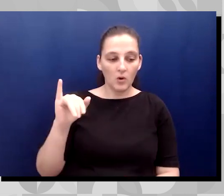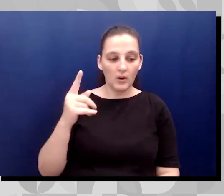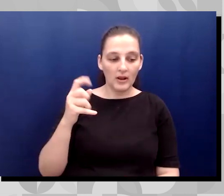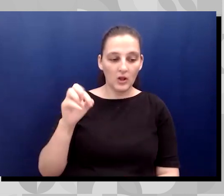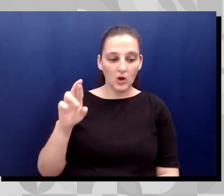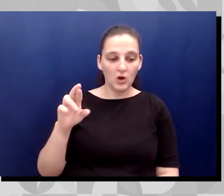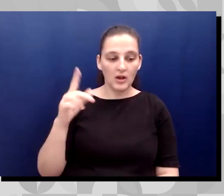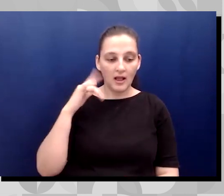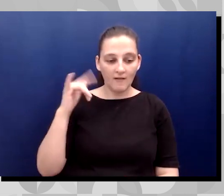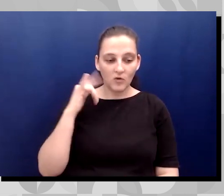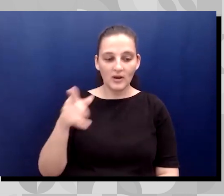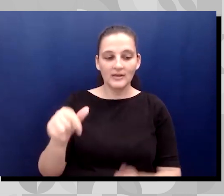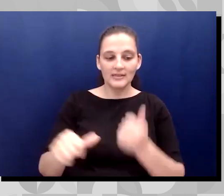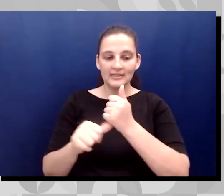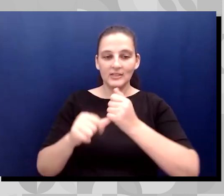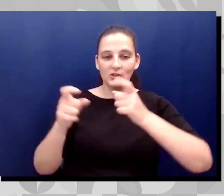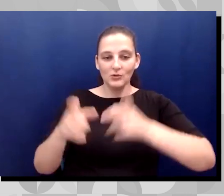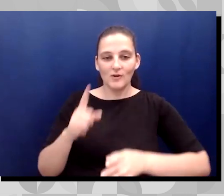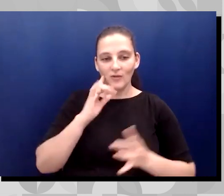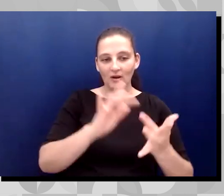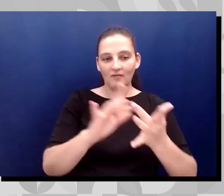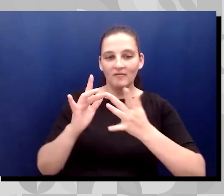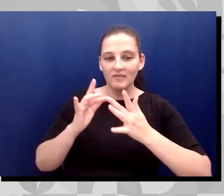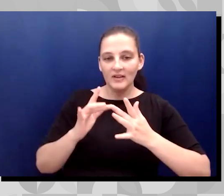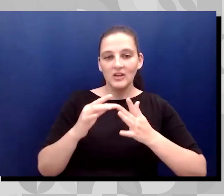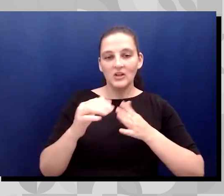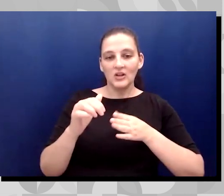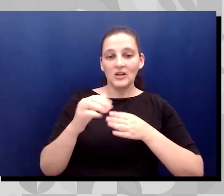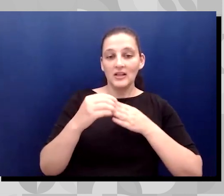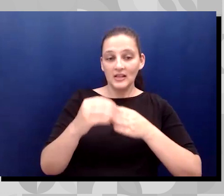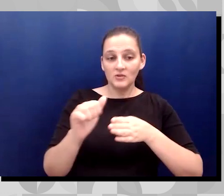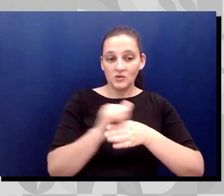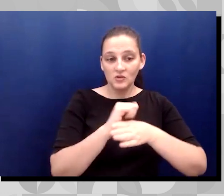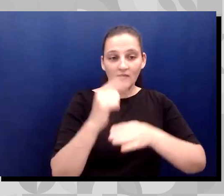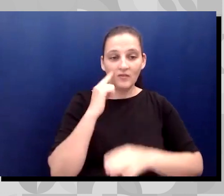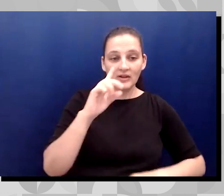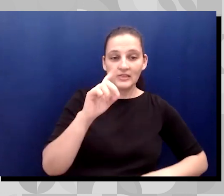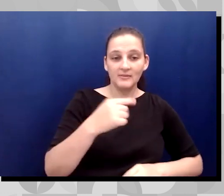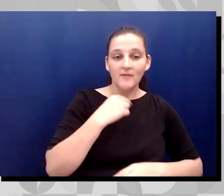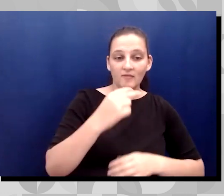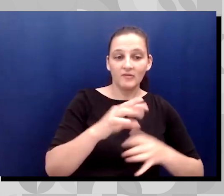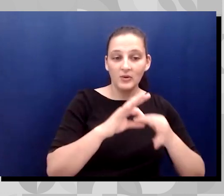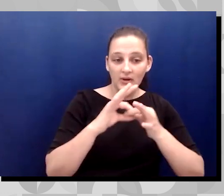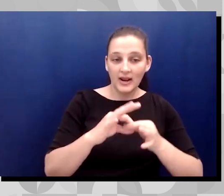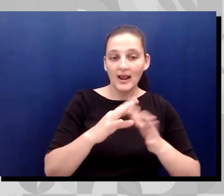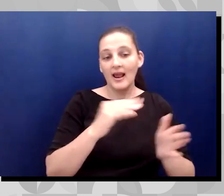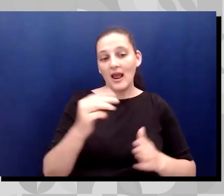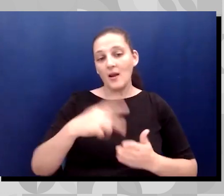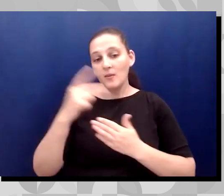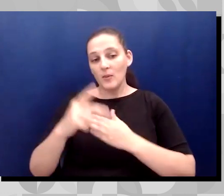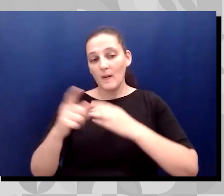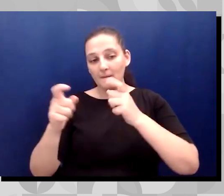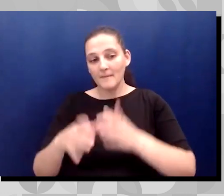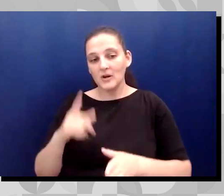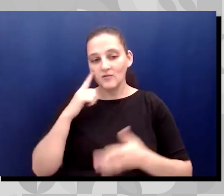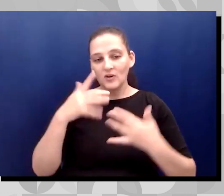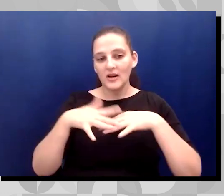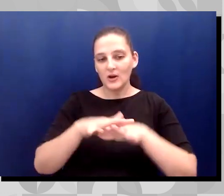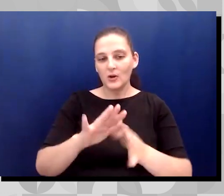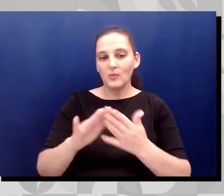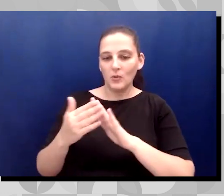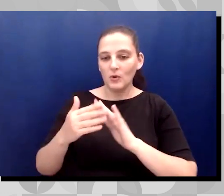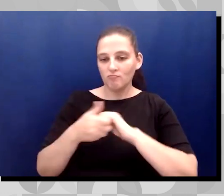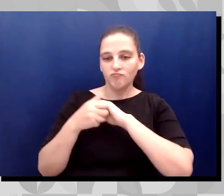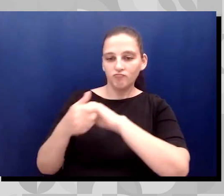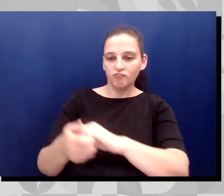Outreach and Leadership Training for Disability Voices United and the Program Manager for Integrated Community Collaborative. Miguel,